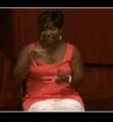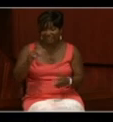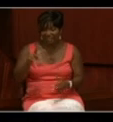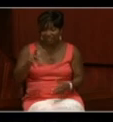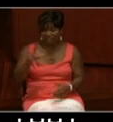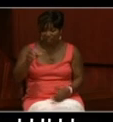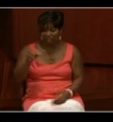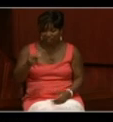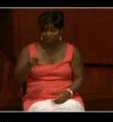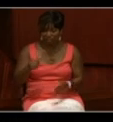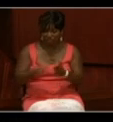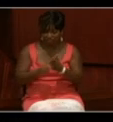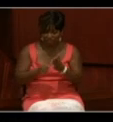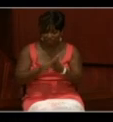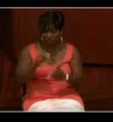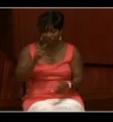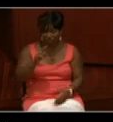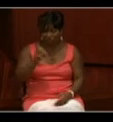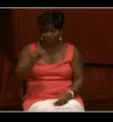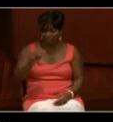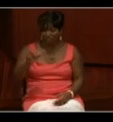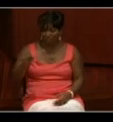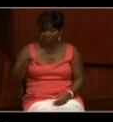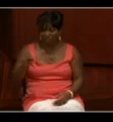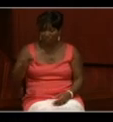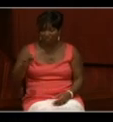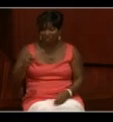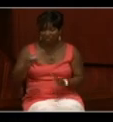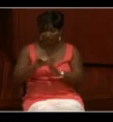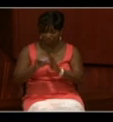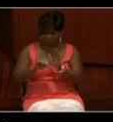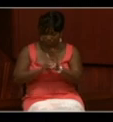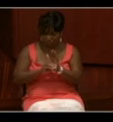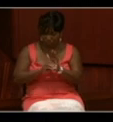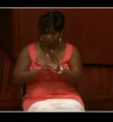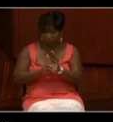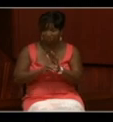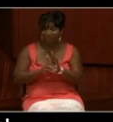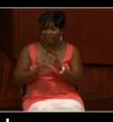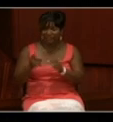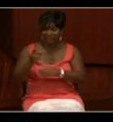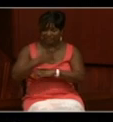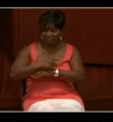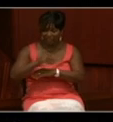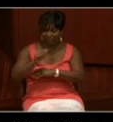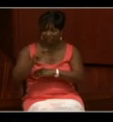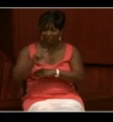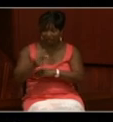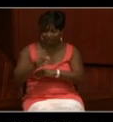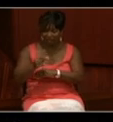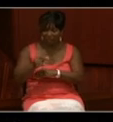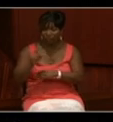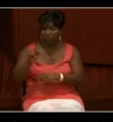.S. Constitution, dated August 20th of 1812.